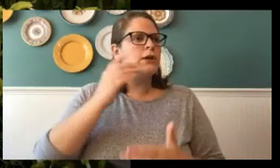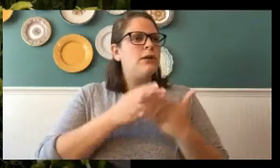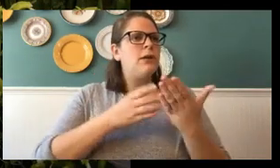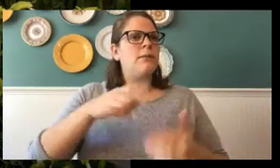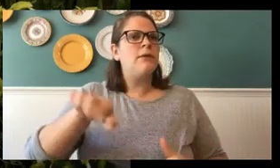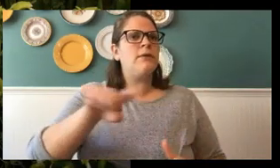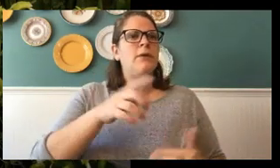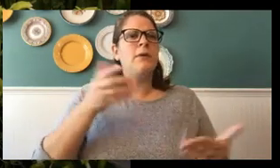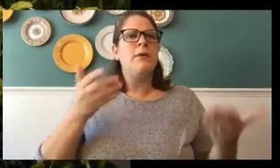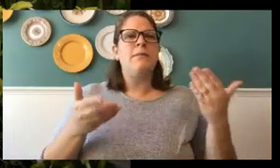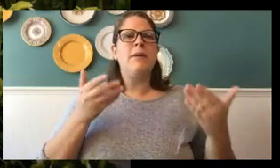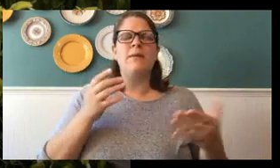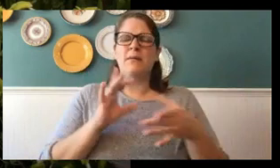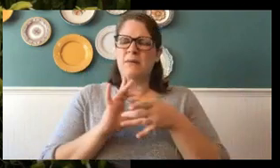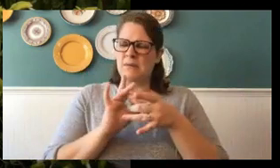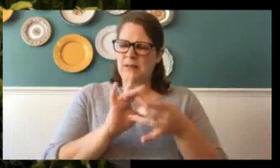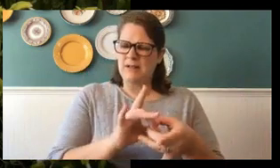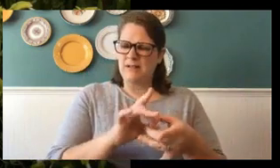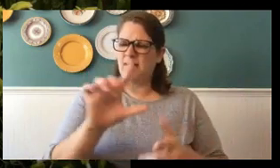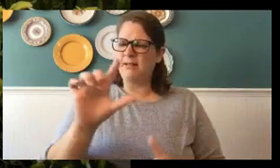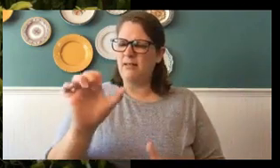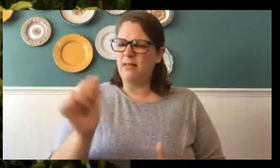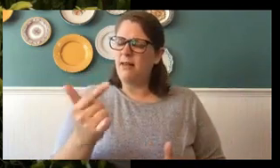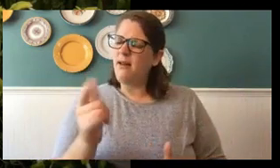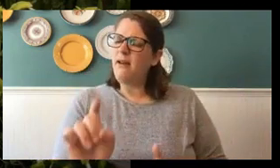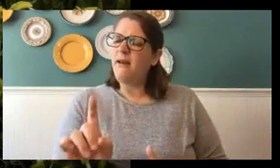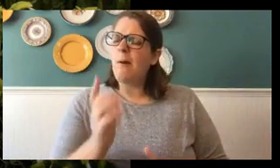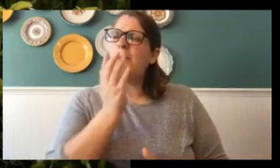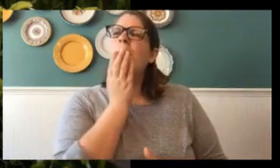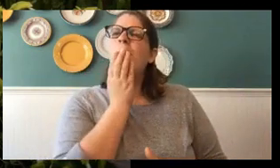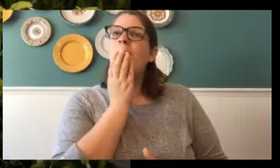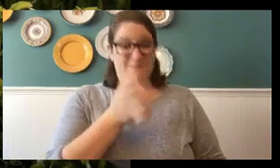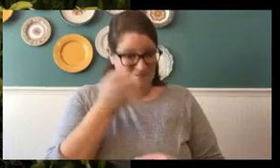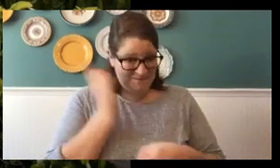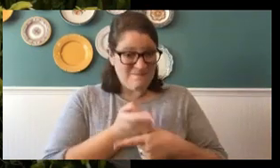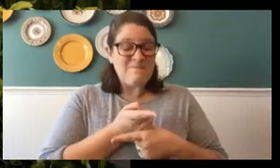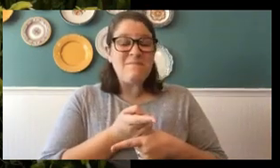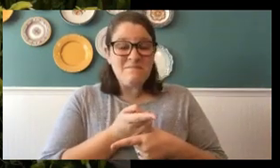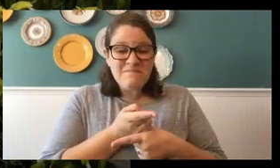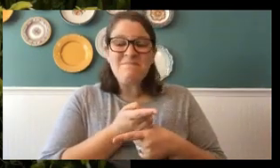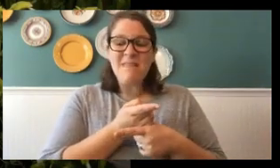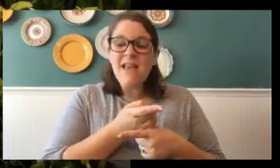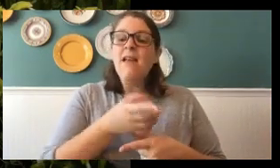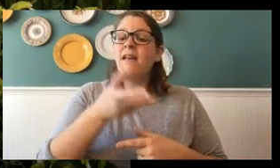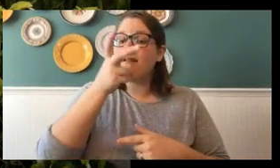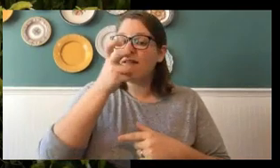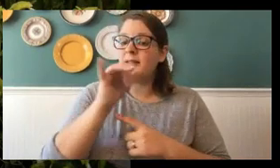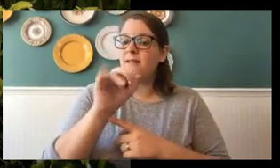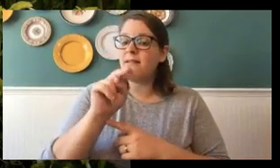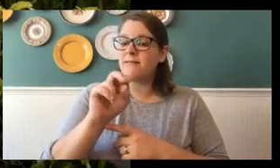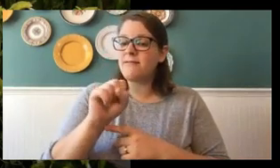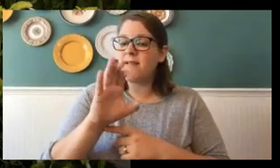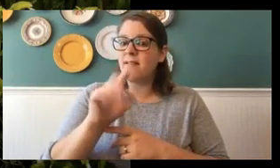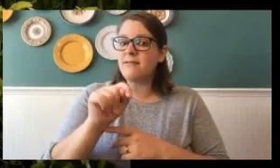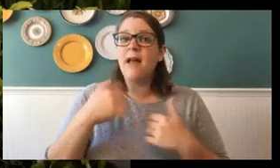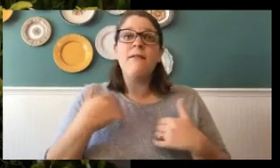it might be something about their legs. And you are correct. Insects have how